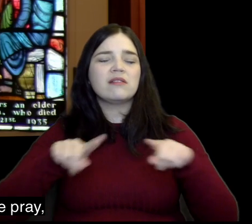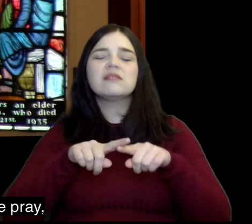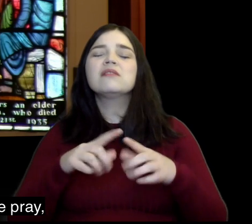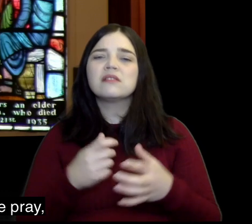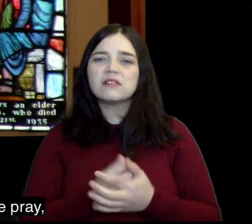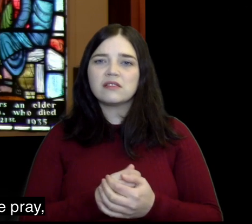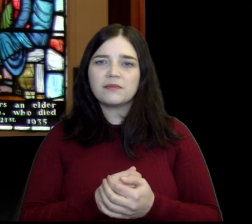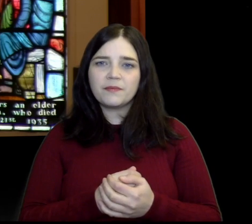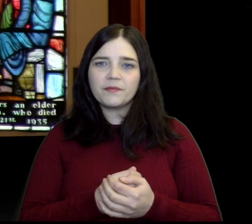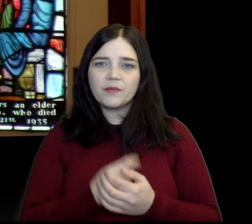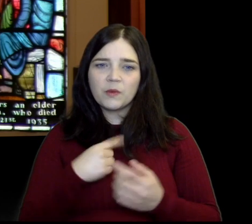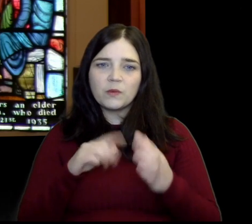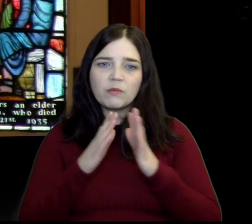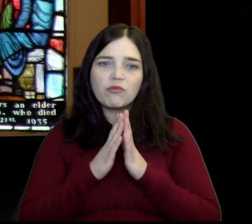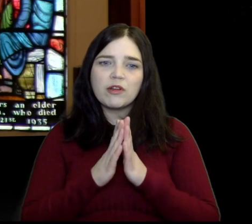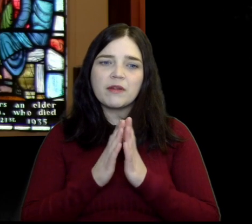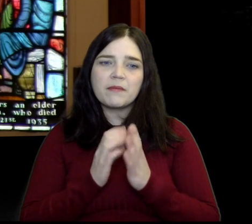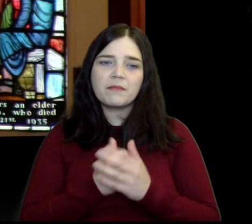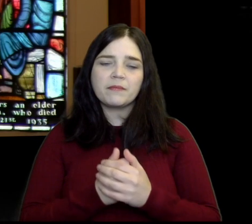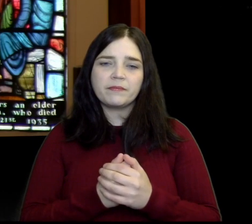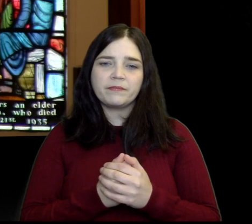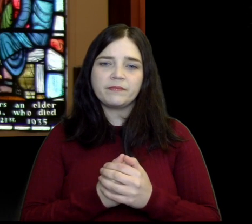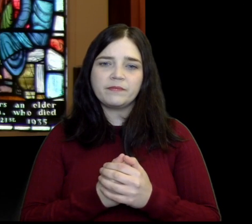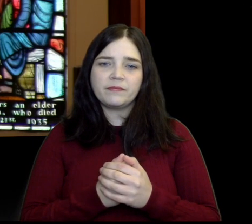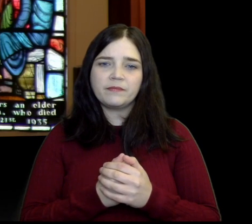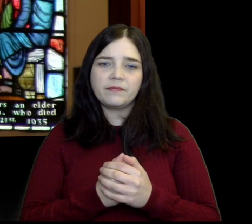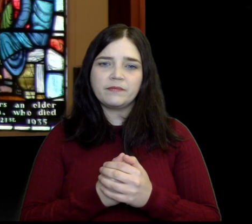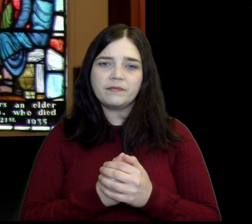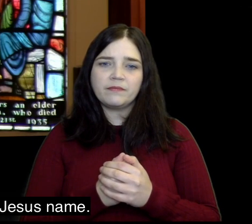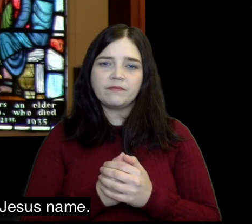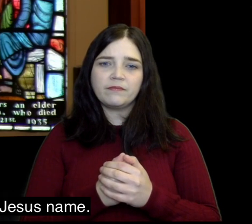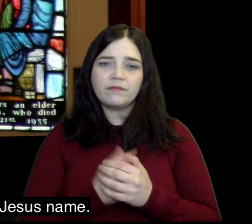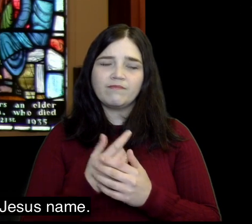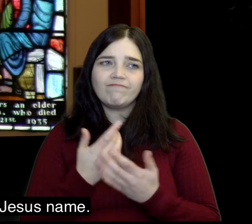and for those that have to make decisions on our behalf we pray